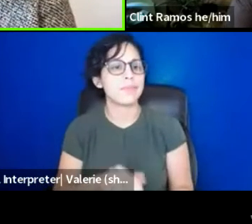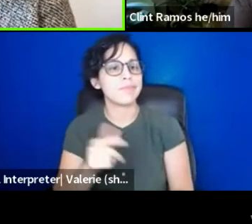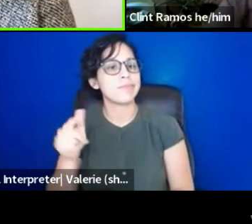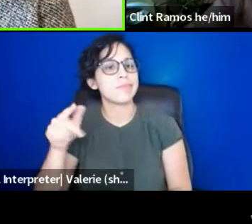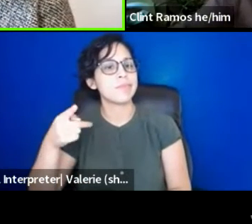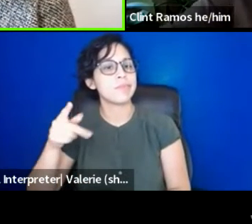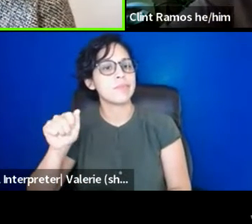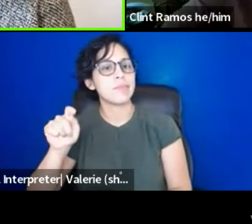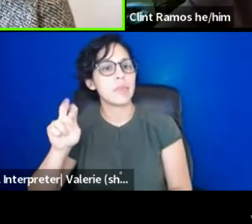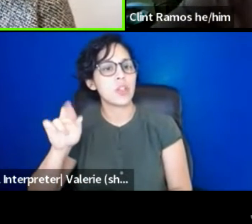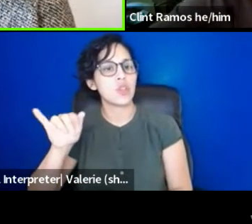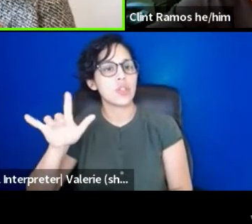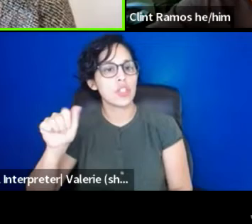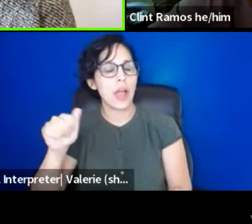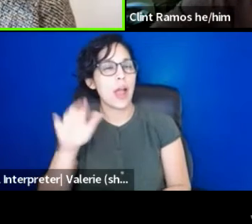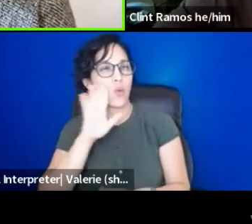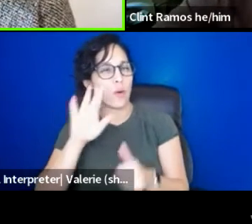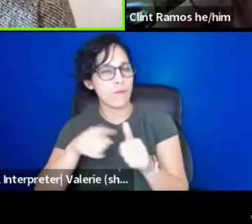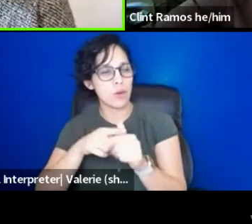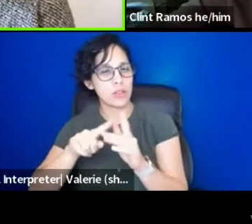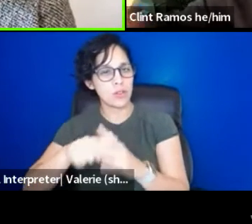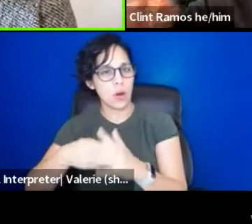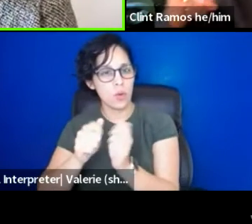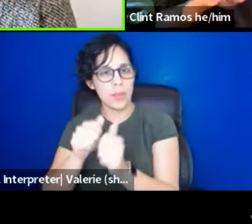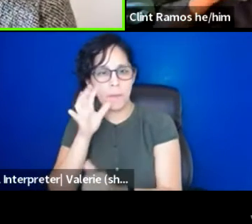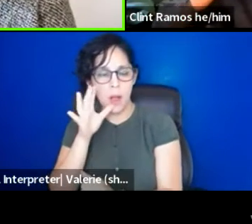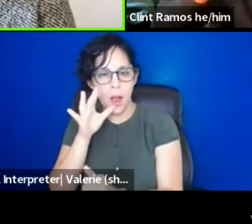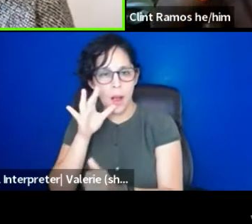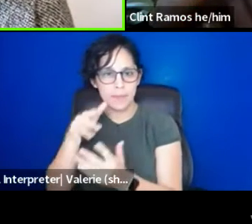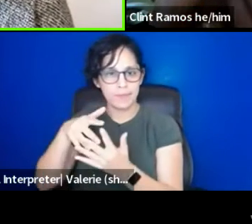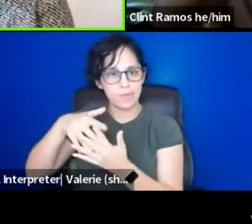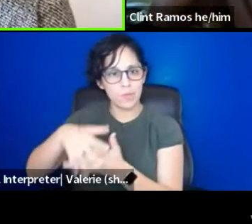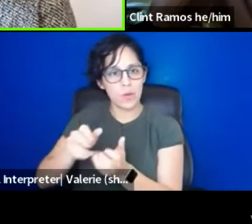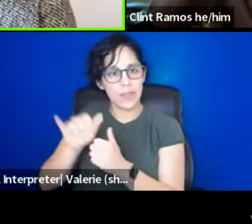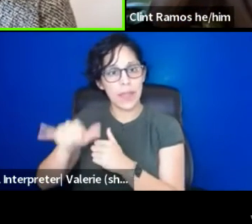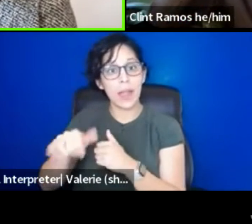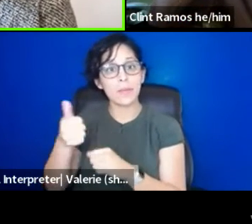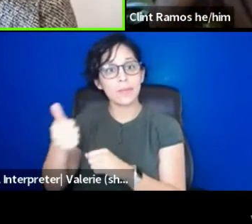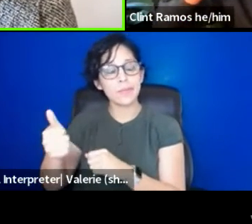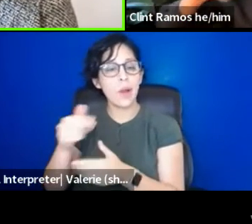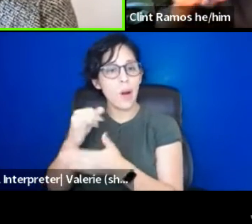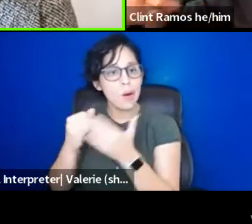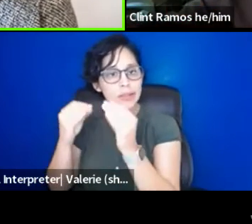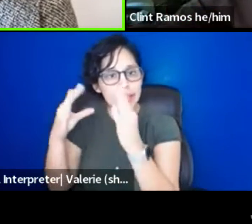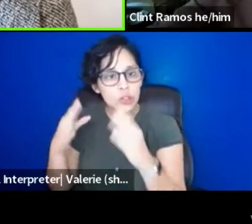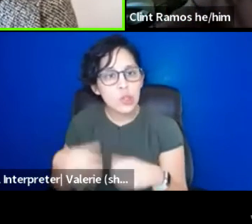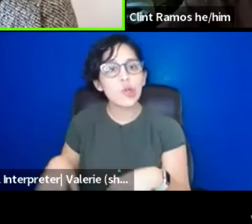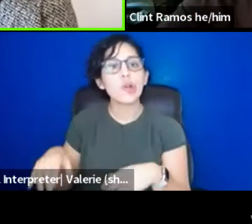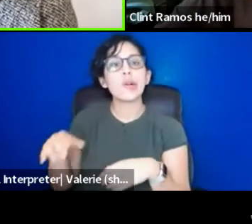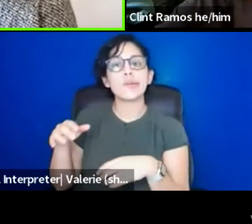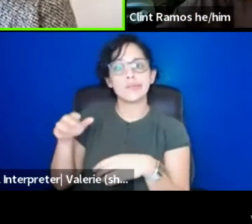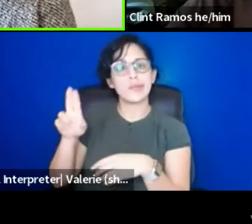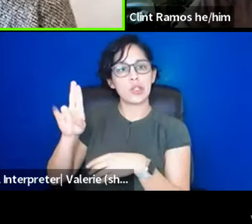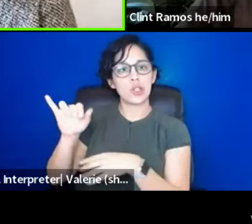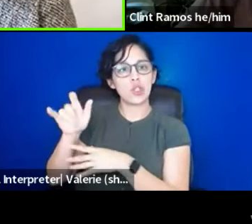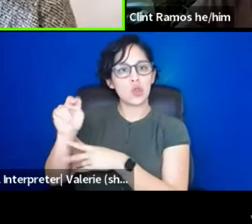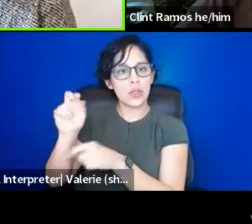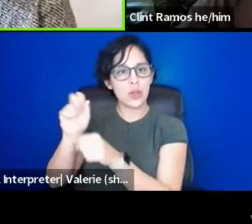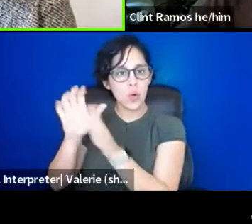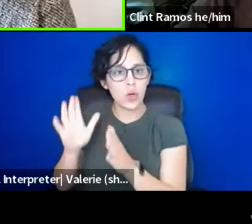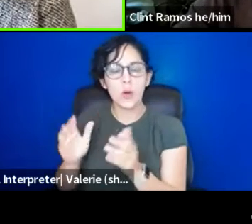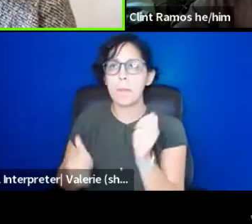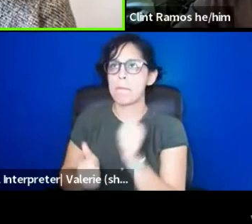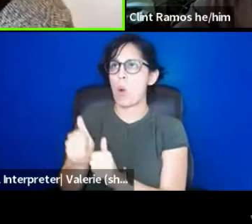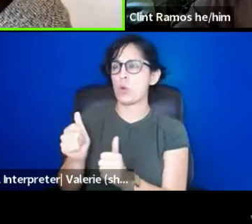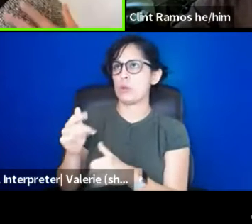first in that my mom was an art teacher. She was a painter and an art teacher and a union worker. And so many of my earliest memories